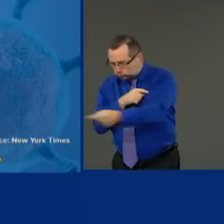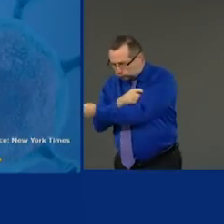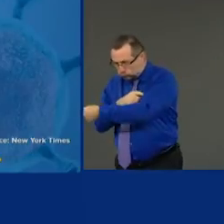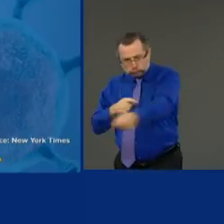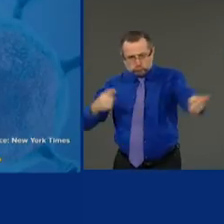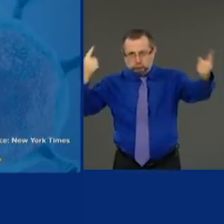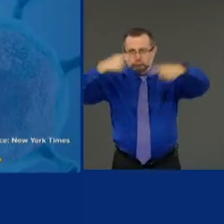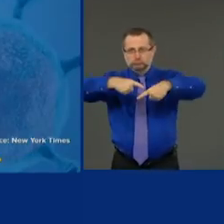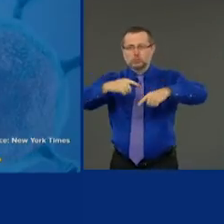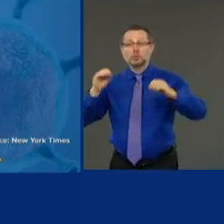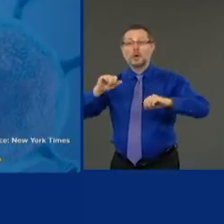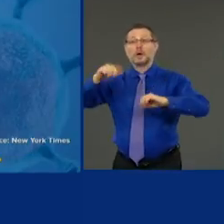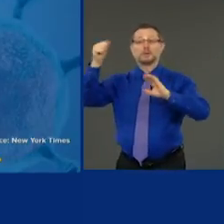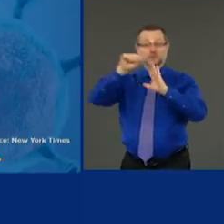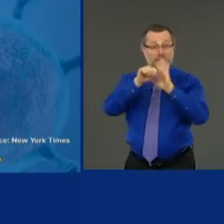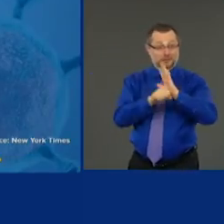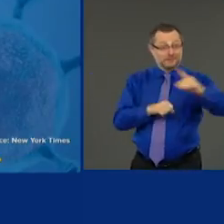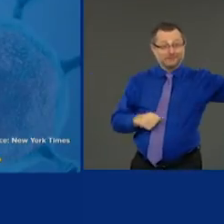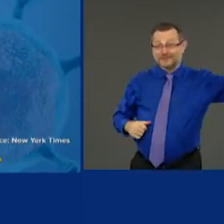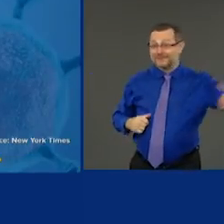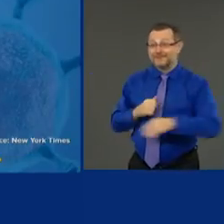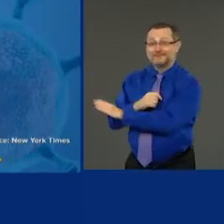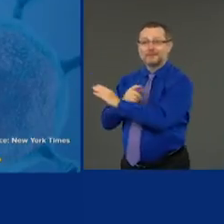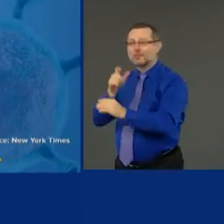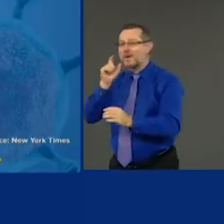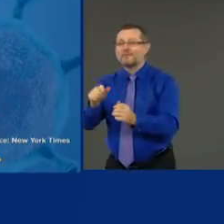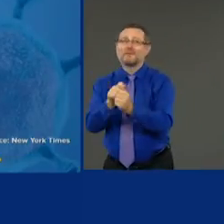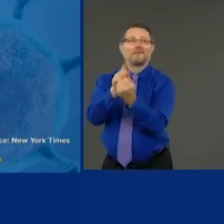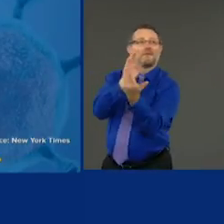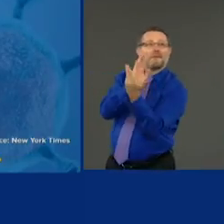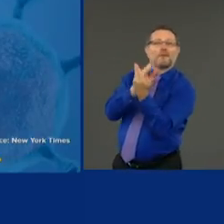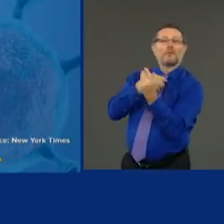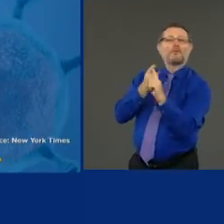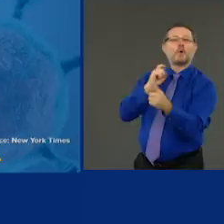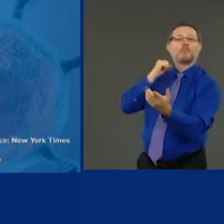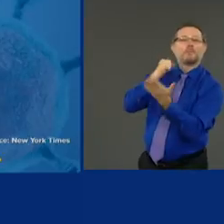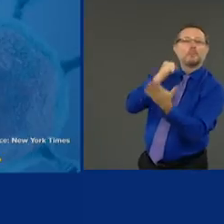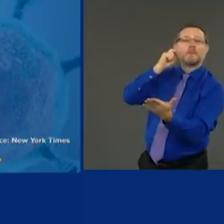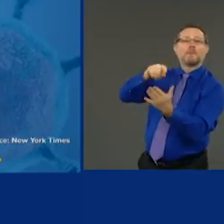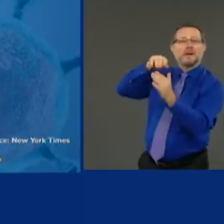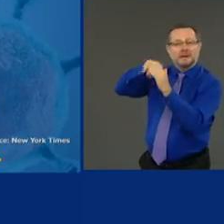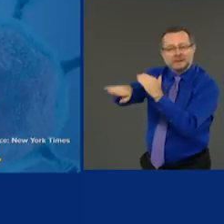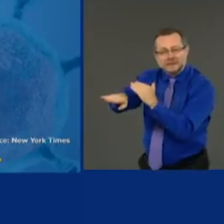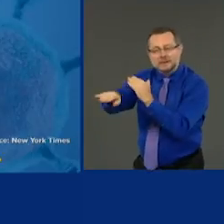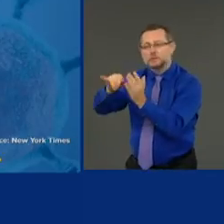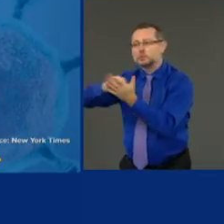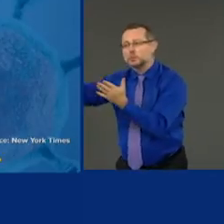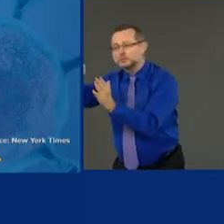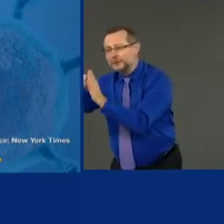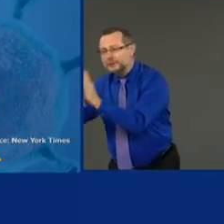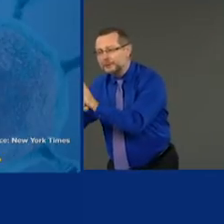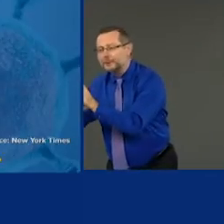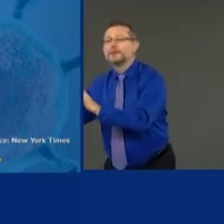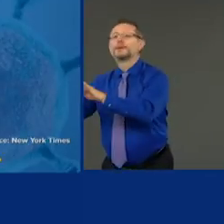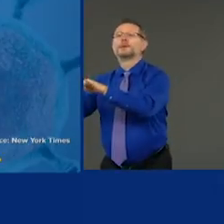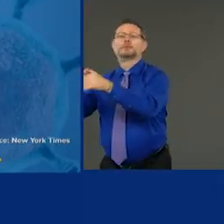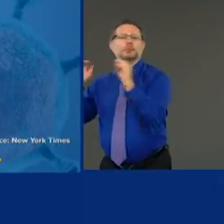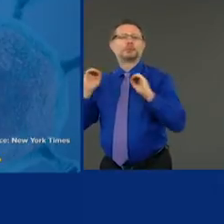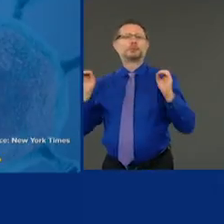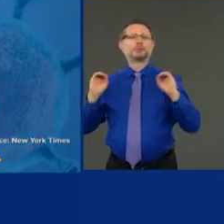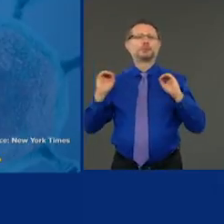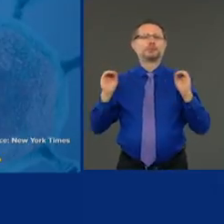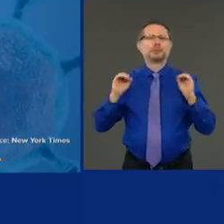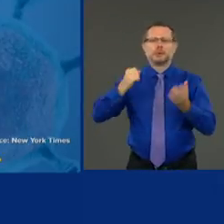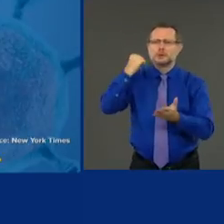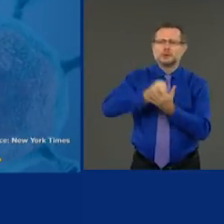state, uh, you don't show your passport to anyone, right? There is no New York passport. We don't do border control. So that is a